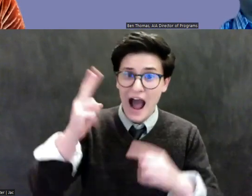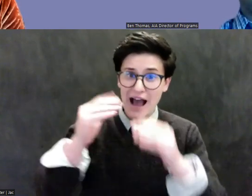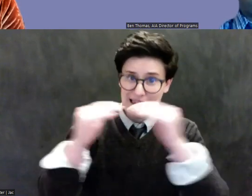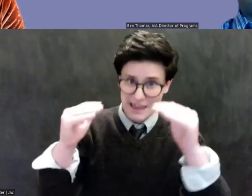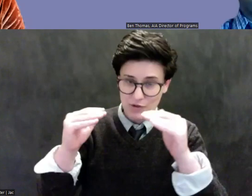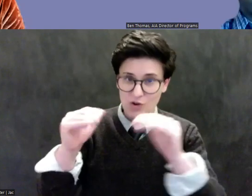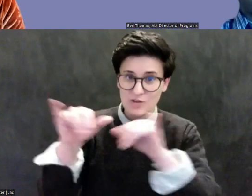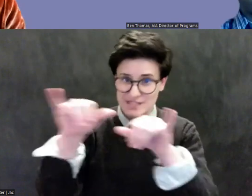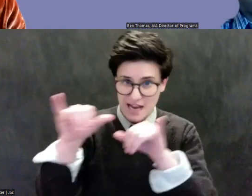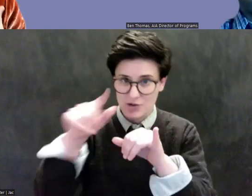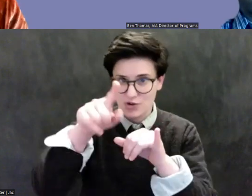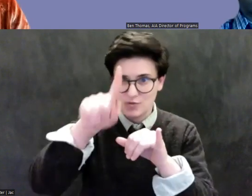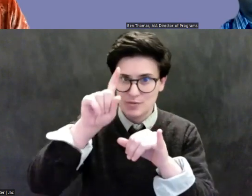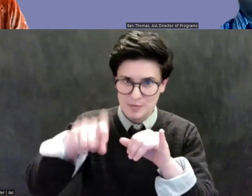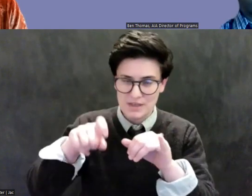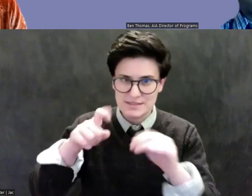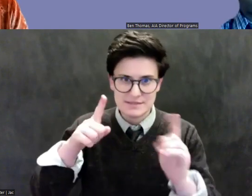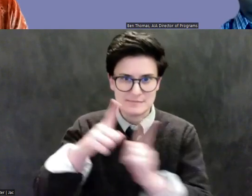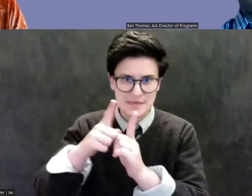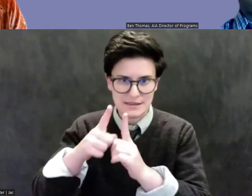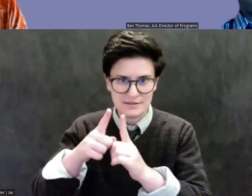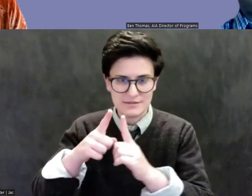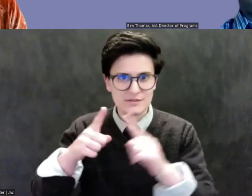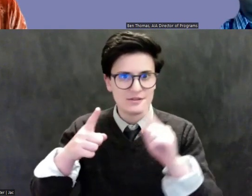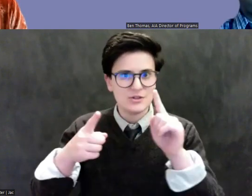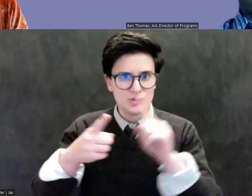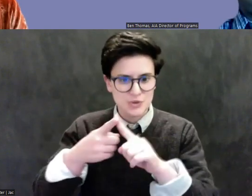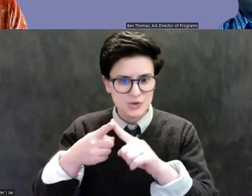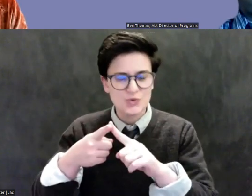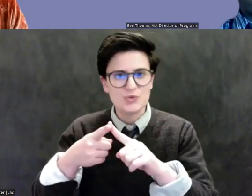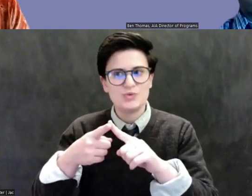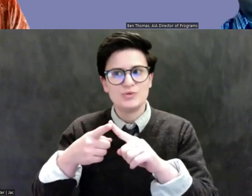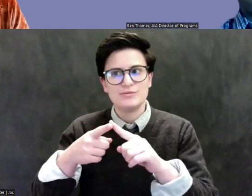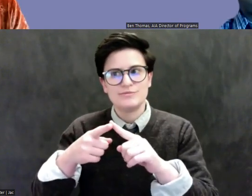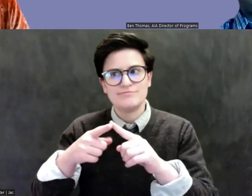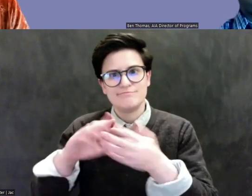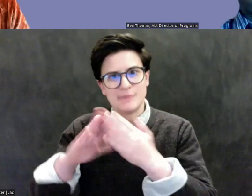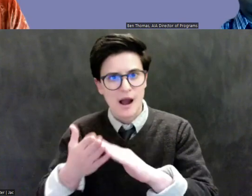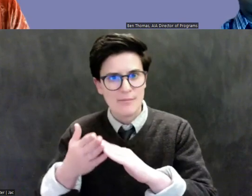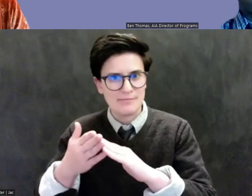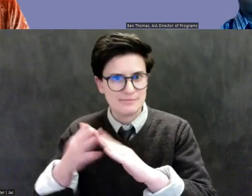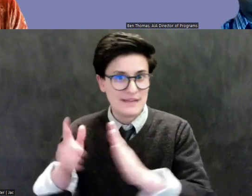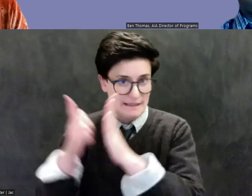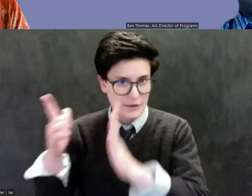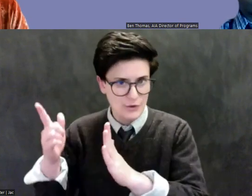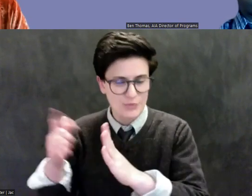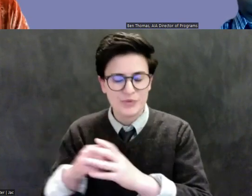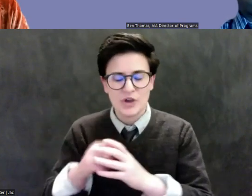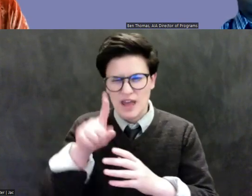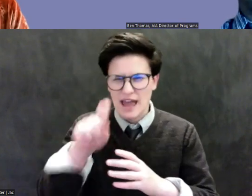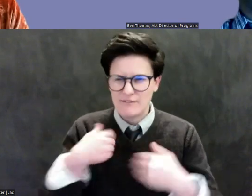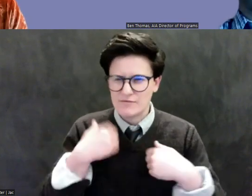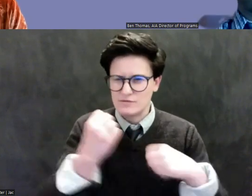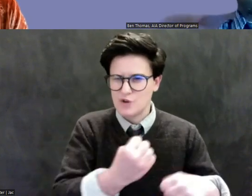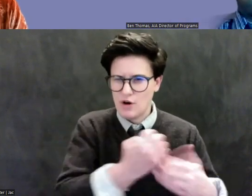taking what they want. They really do have solid evidence it's stolen if they act. Um, that's concerning